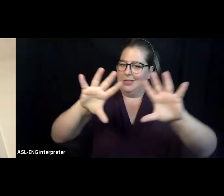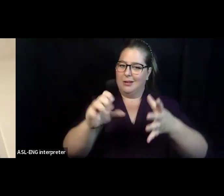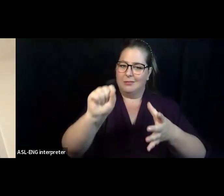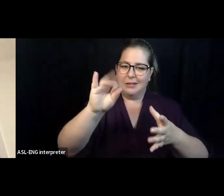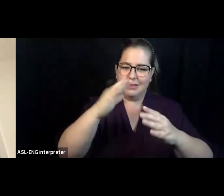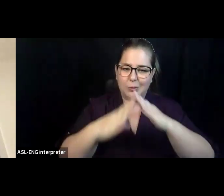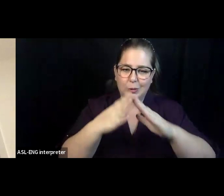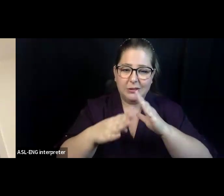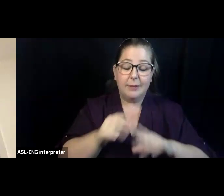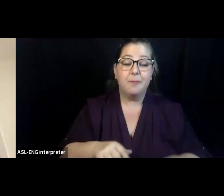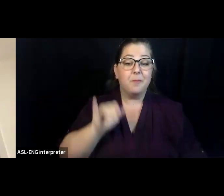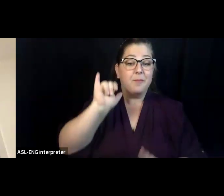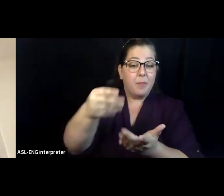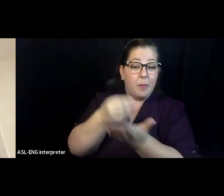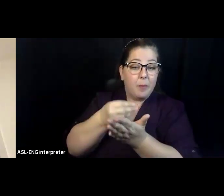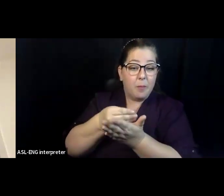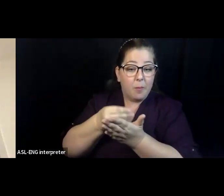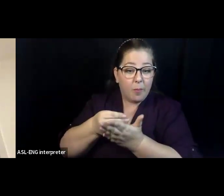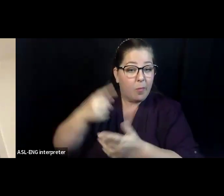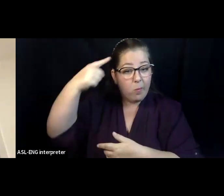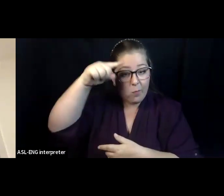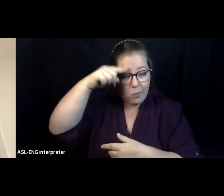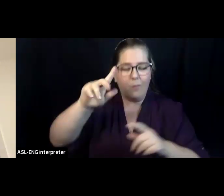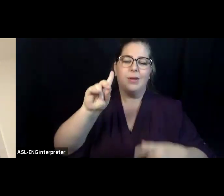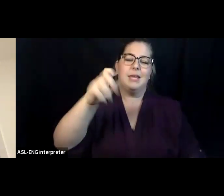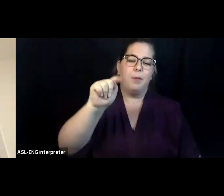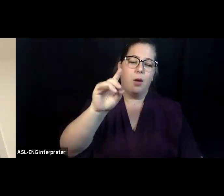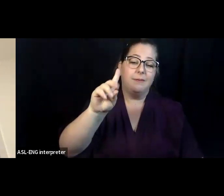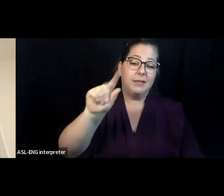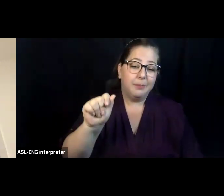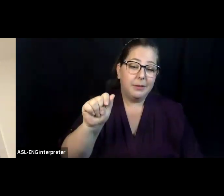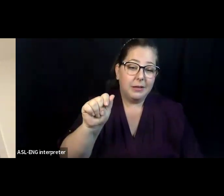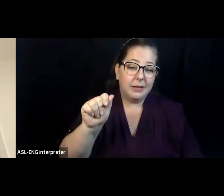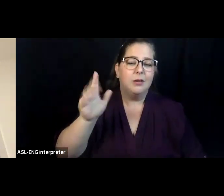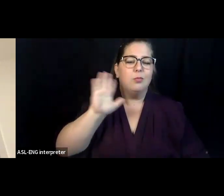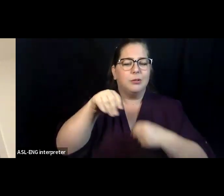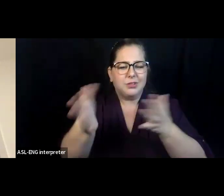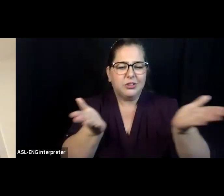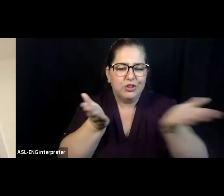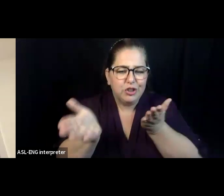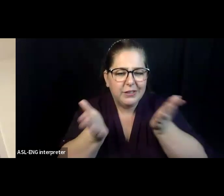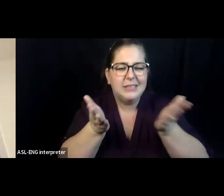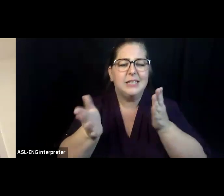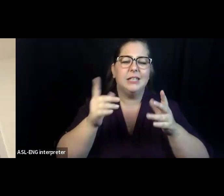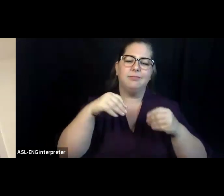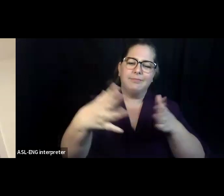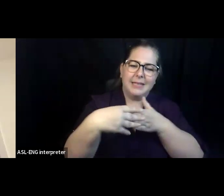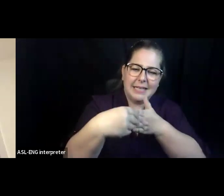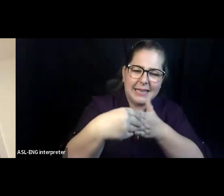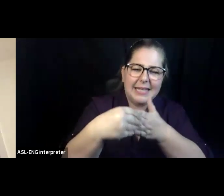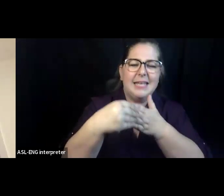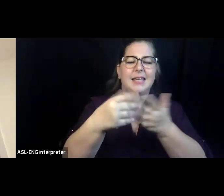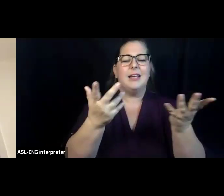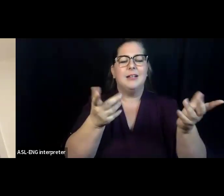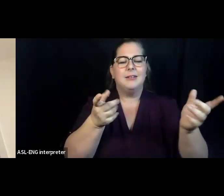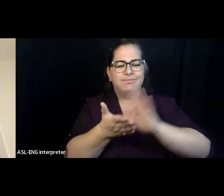community alliance, they did a needs assessment in 2018. And they found that there was